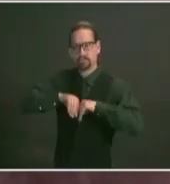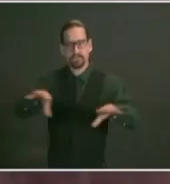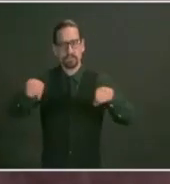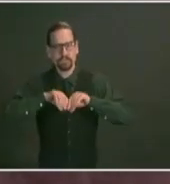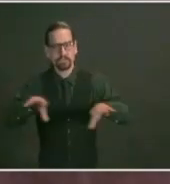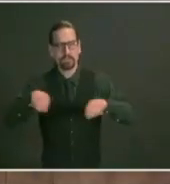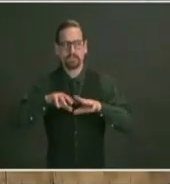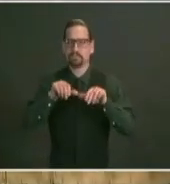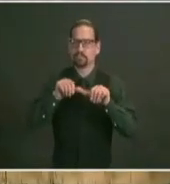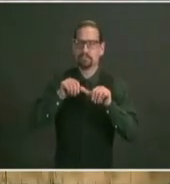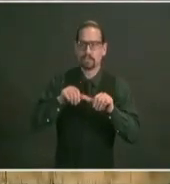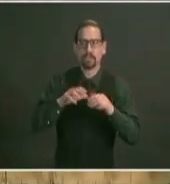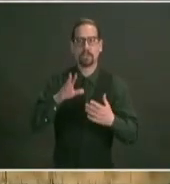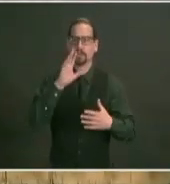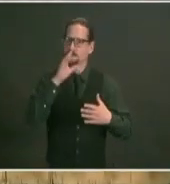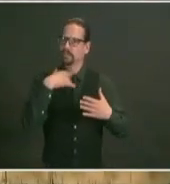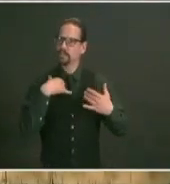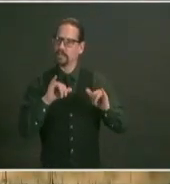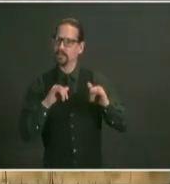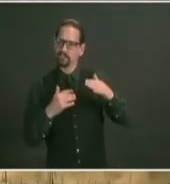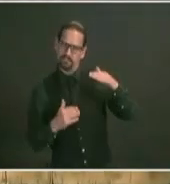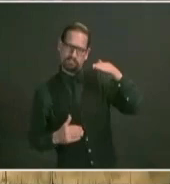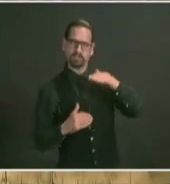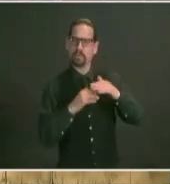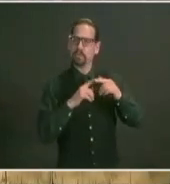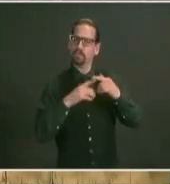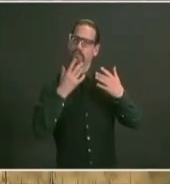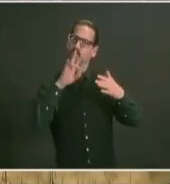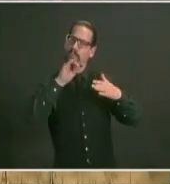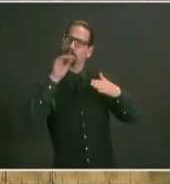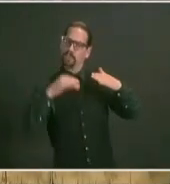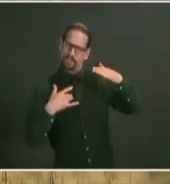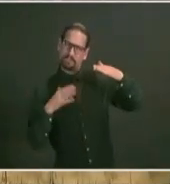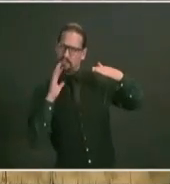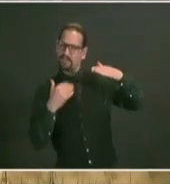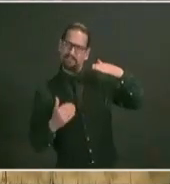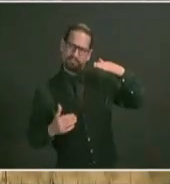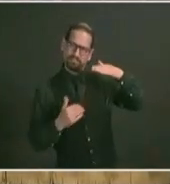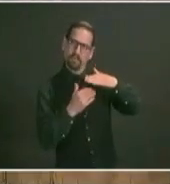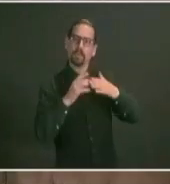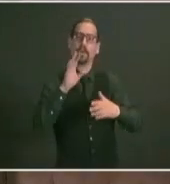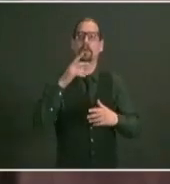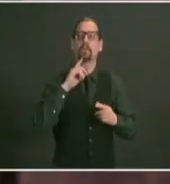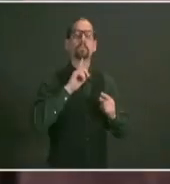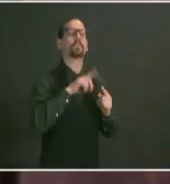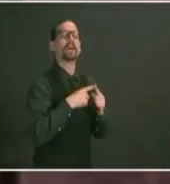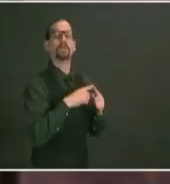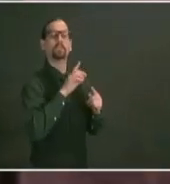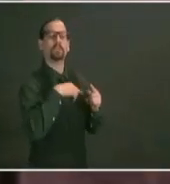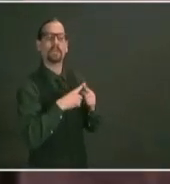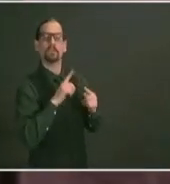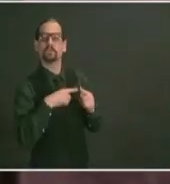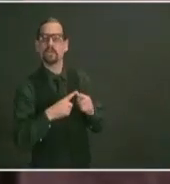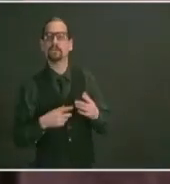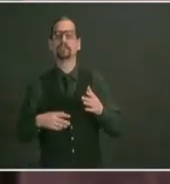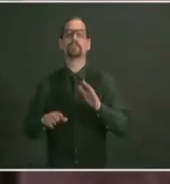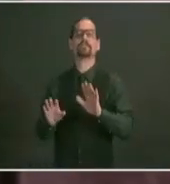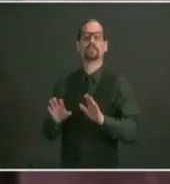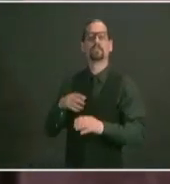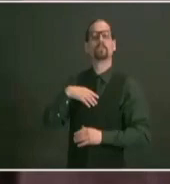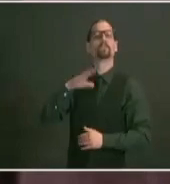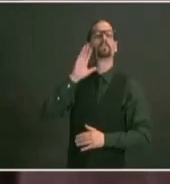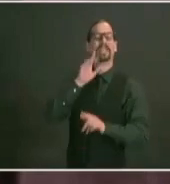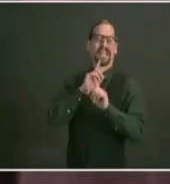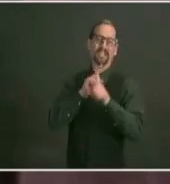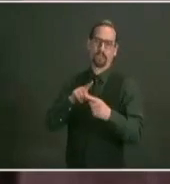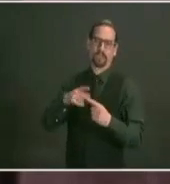we're modeling that and i've asked that to be made in terms with tom we'll have that answer for you next week but we want to